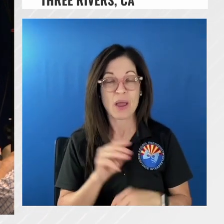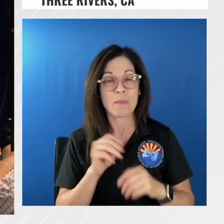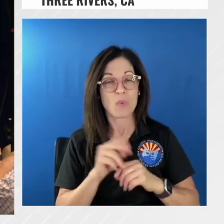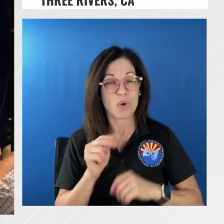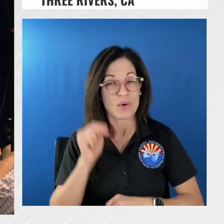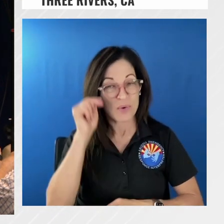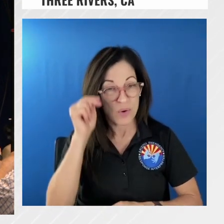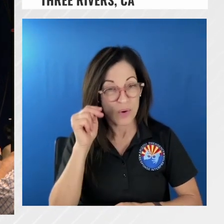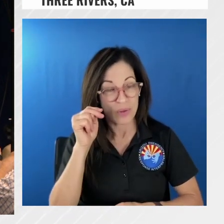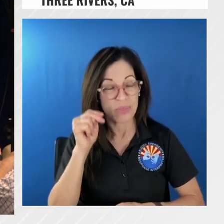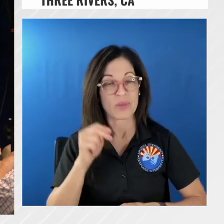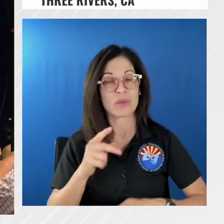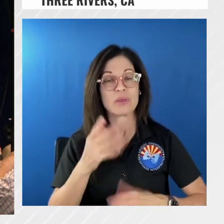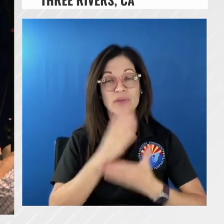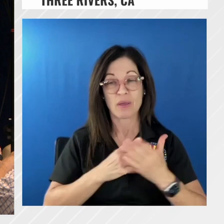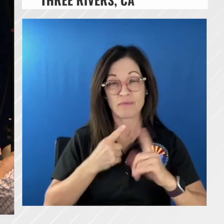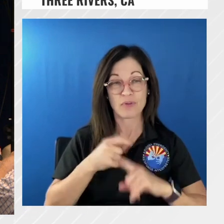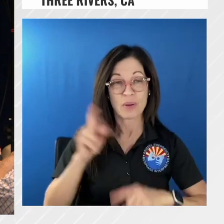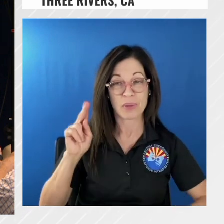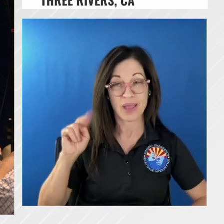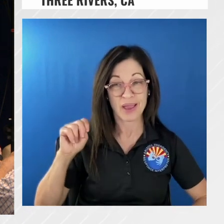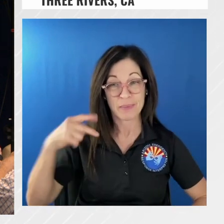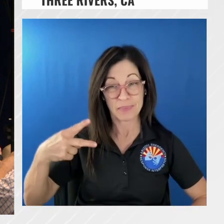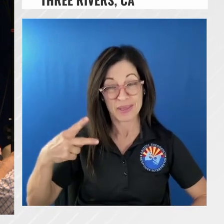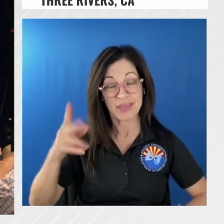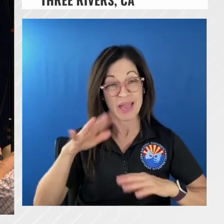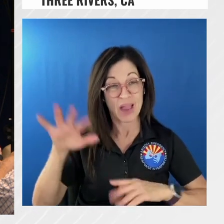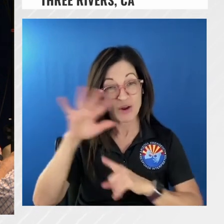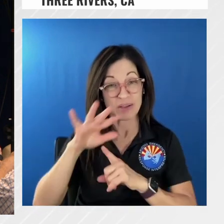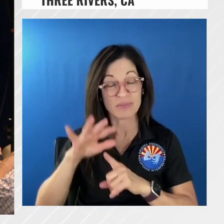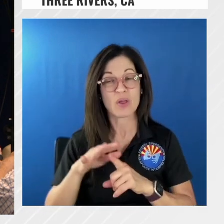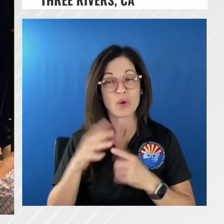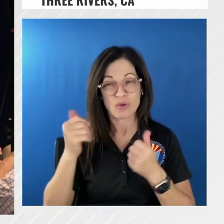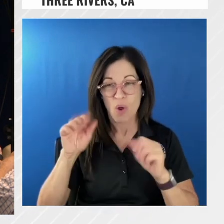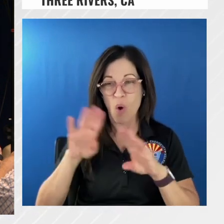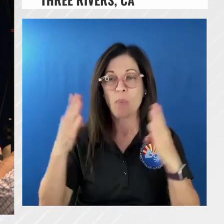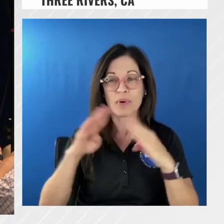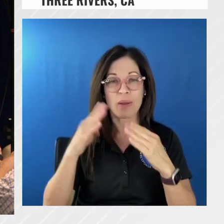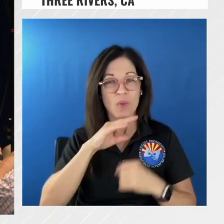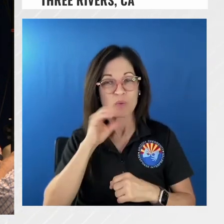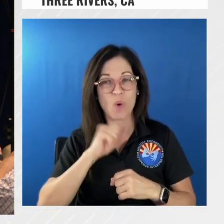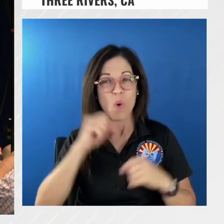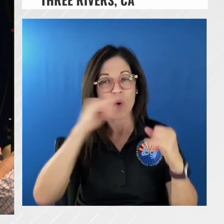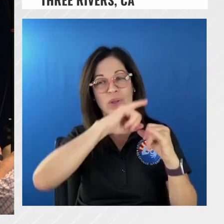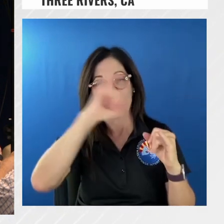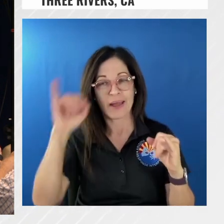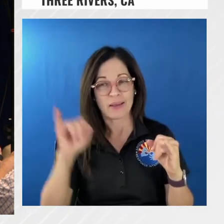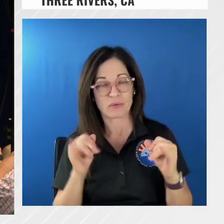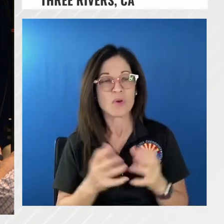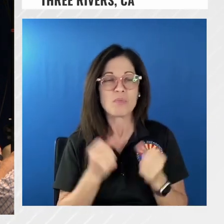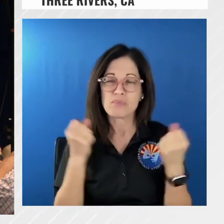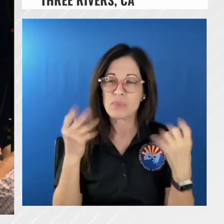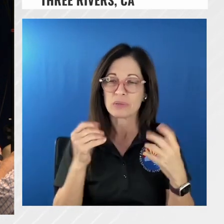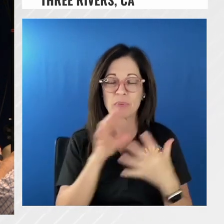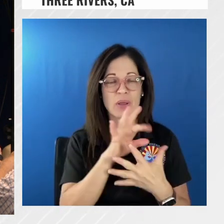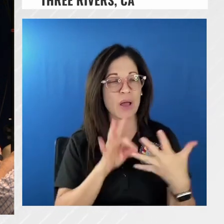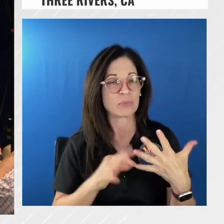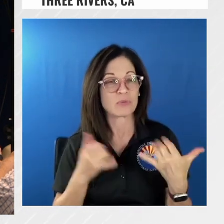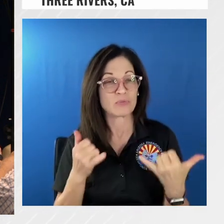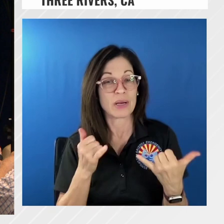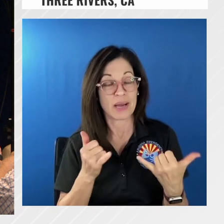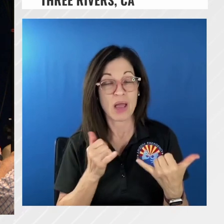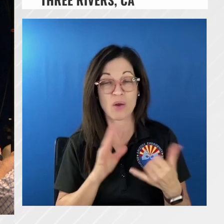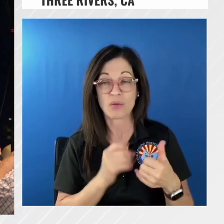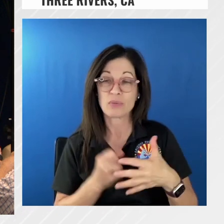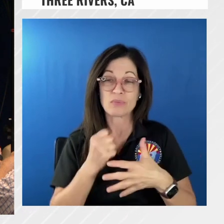some from k and p we're going to be looking at opening all those lines as well so we have multiple options our primary option to try to